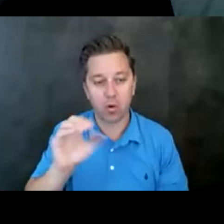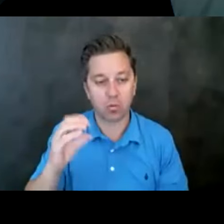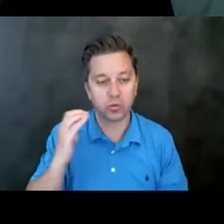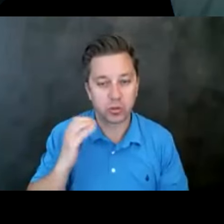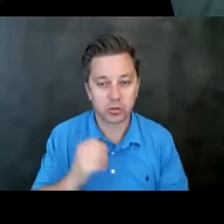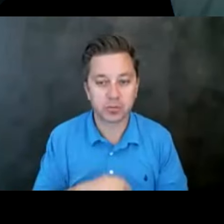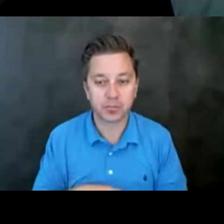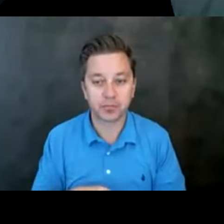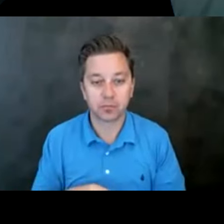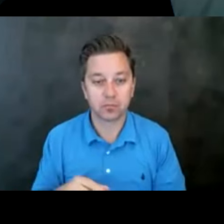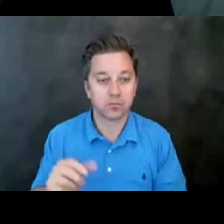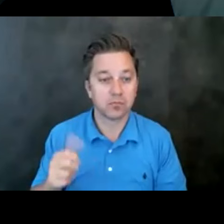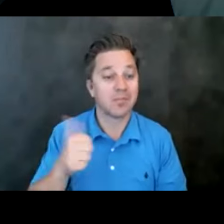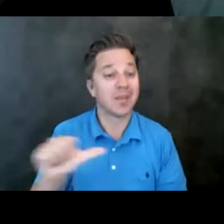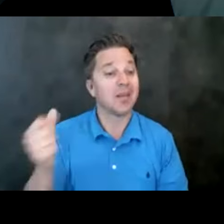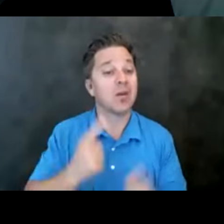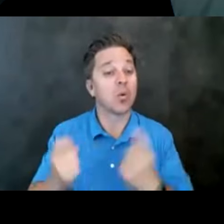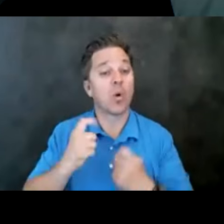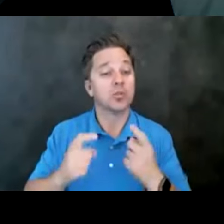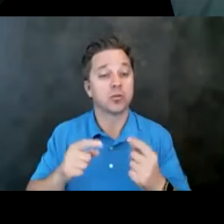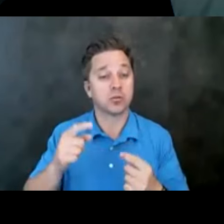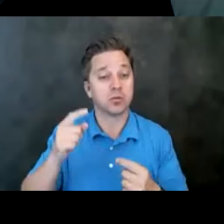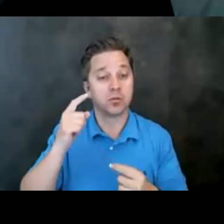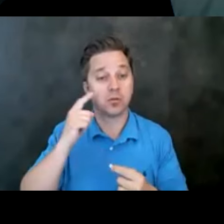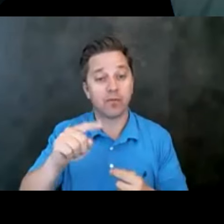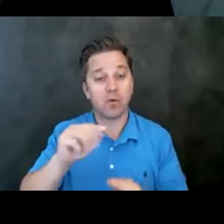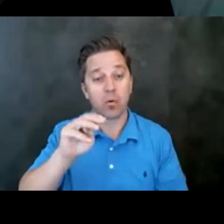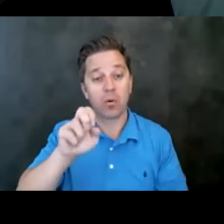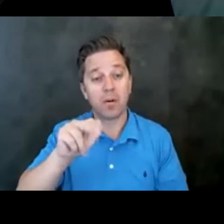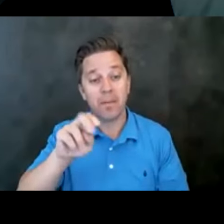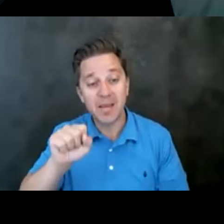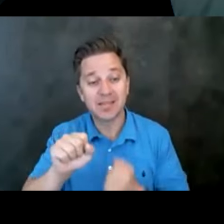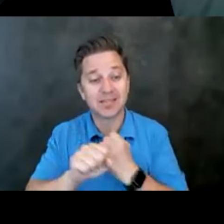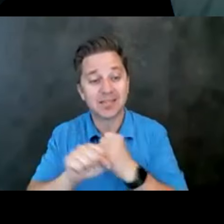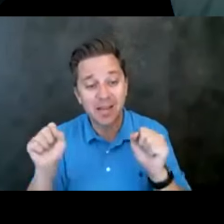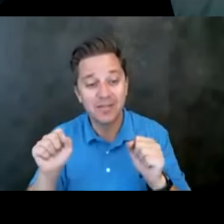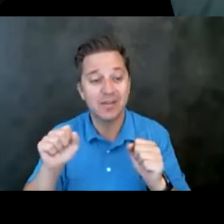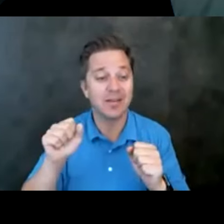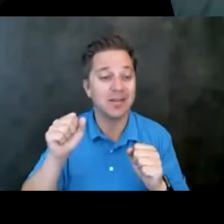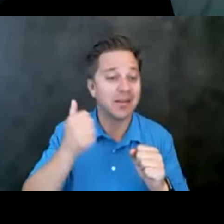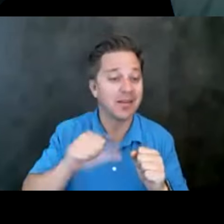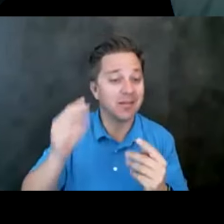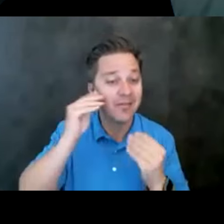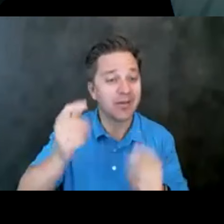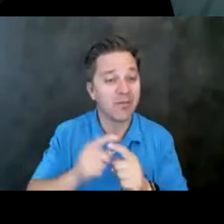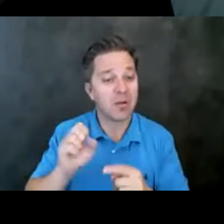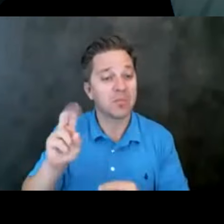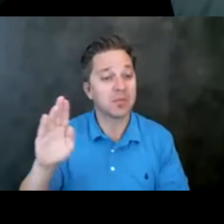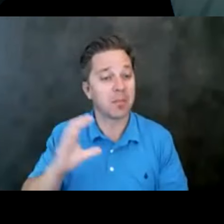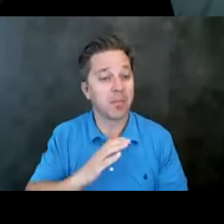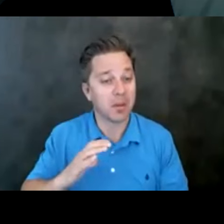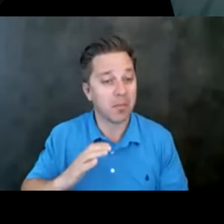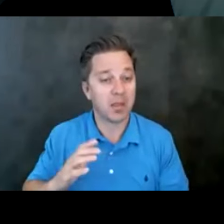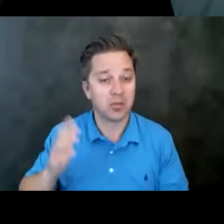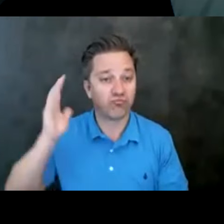Any questions specific to, um, mean safety or any of the updates from the subcommittees as they were shared today?